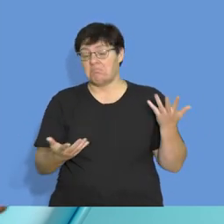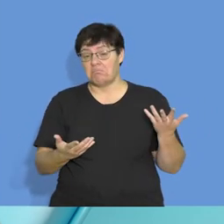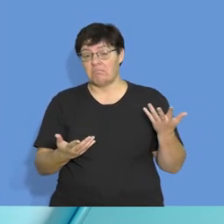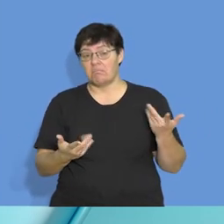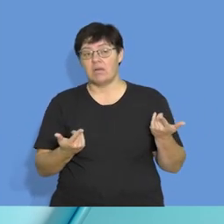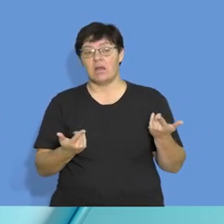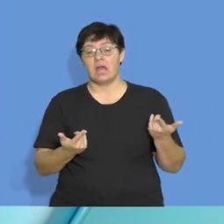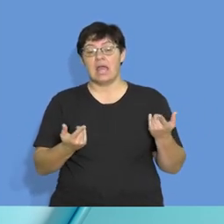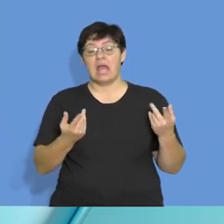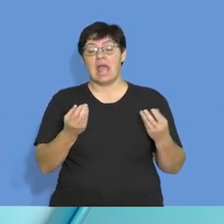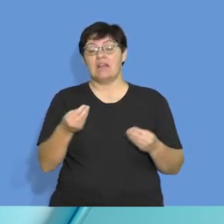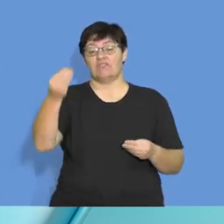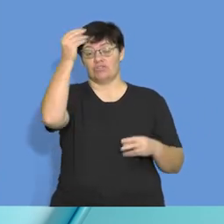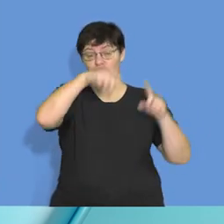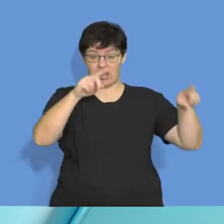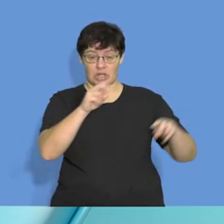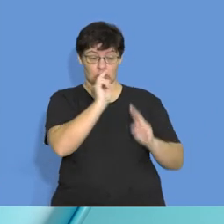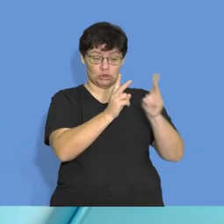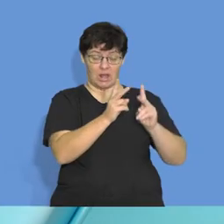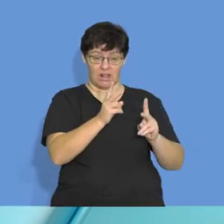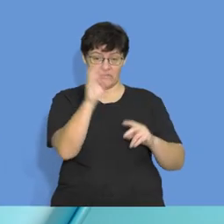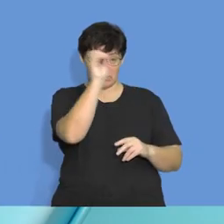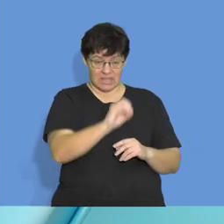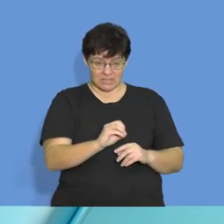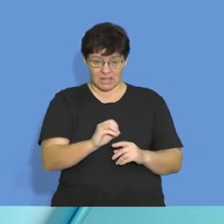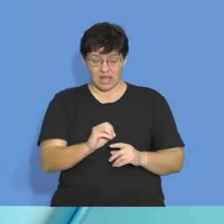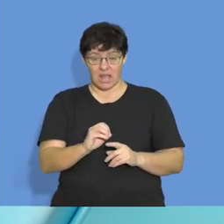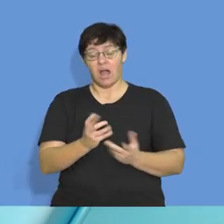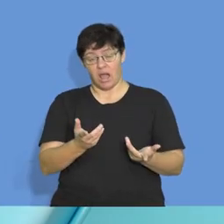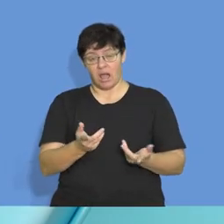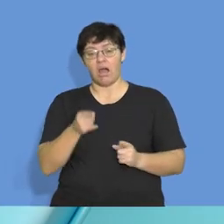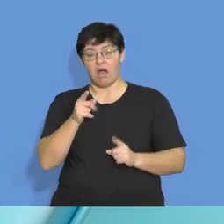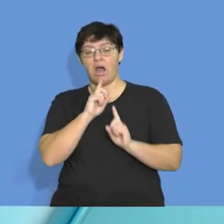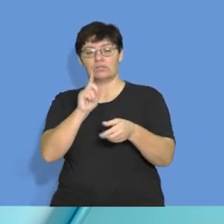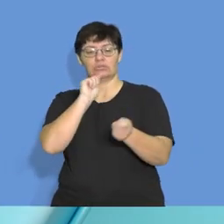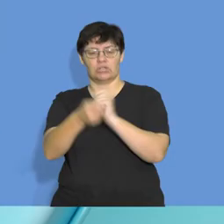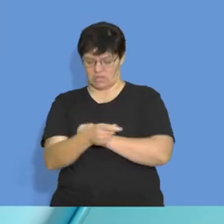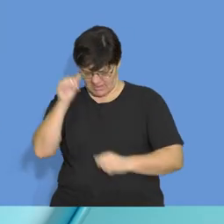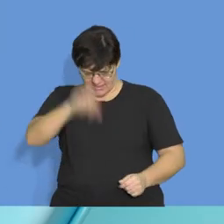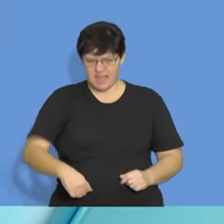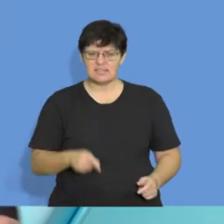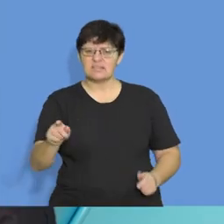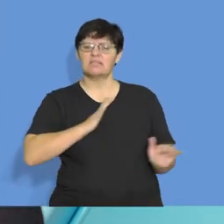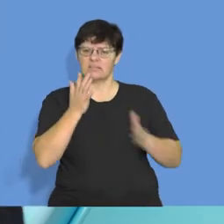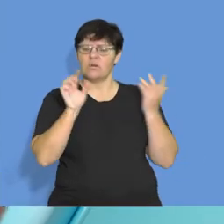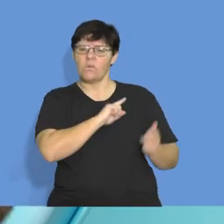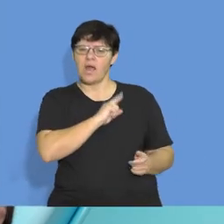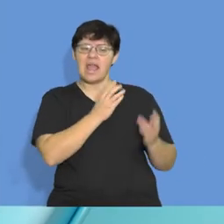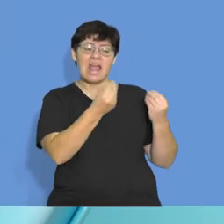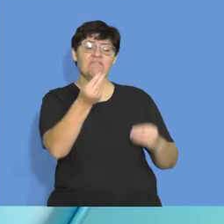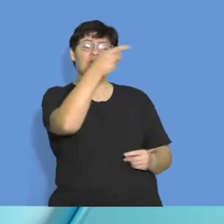12%, watch how it changes your answer. Now your answer is yes, they have a grievance. Why?